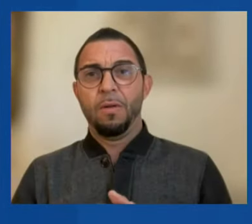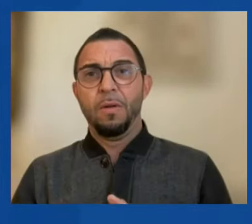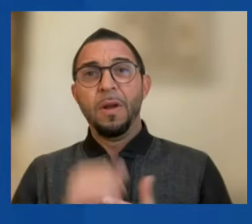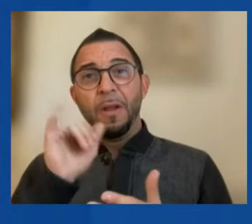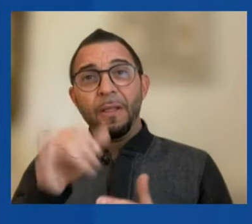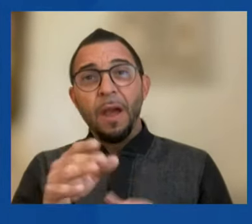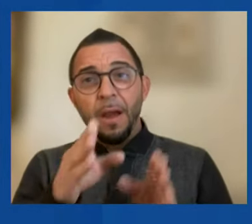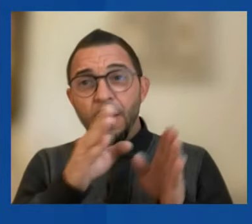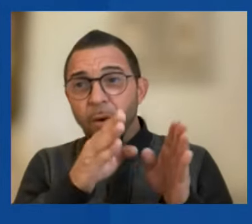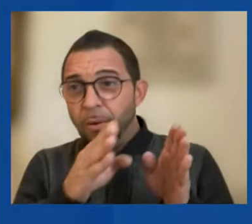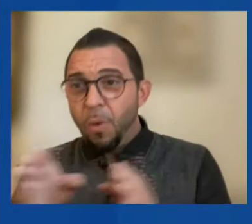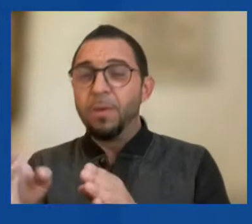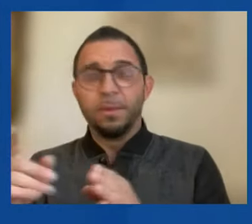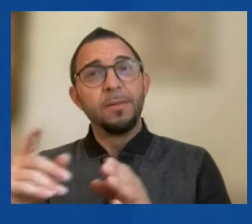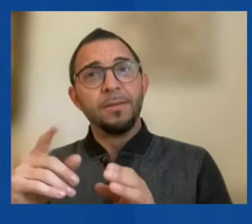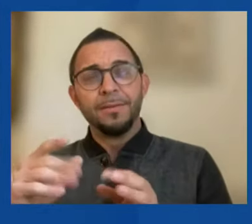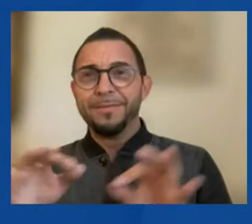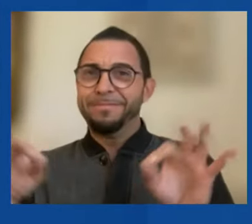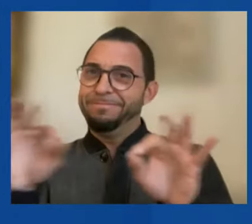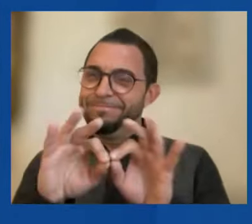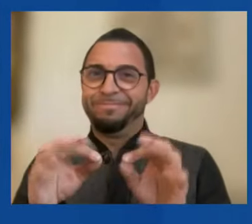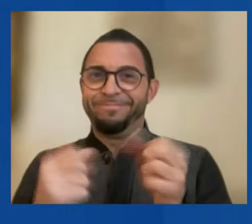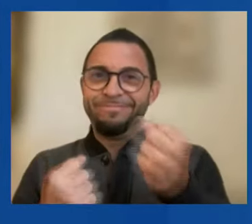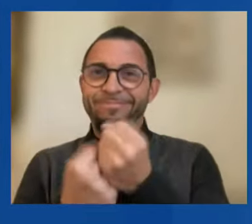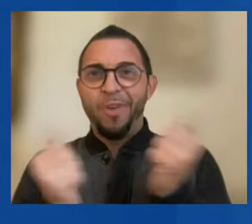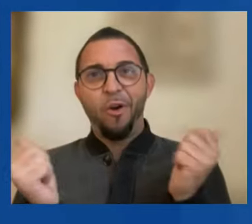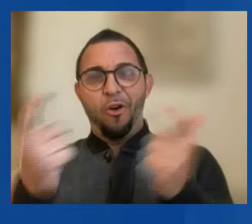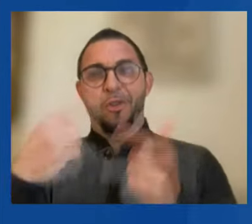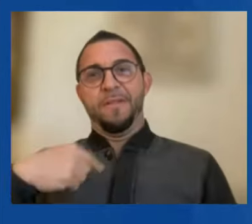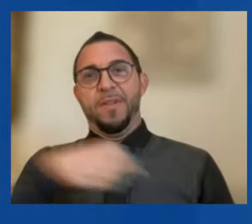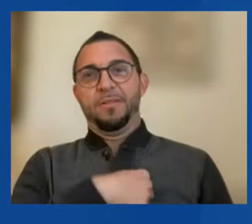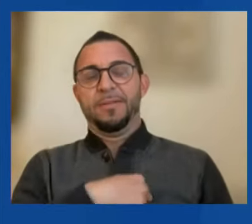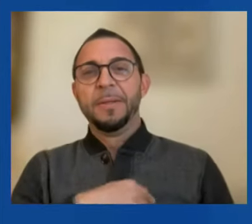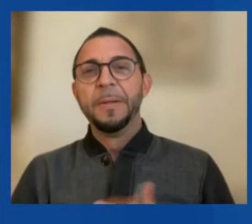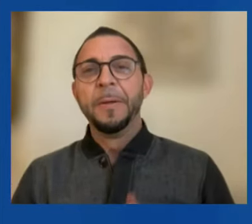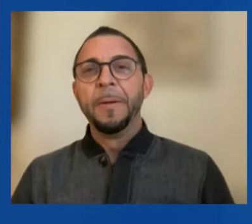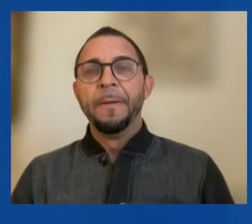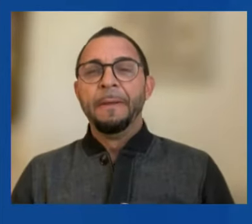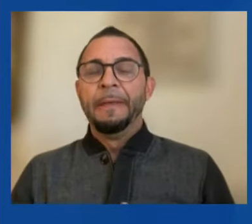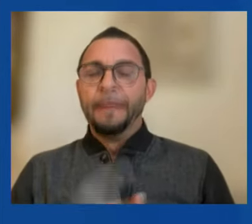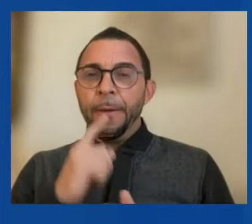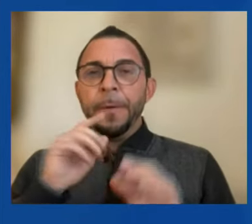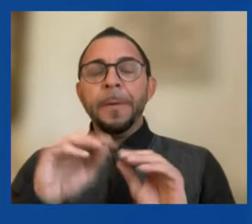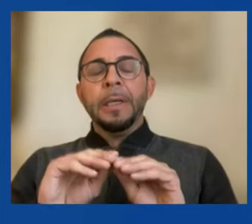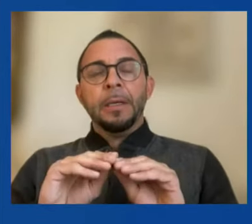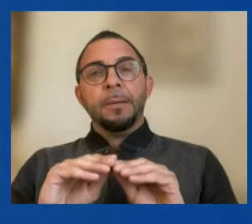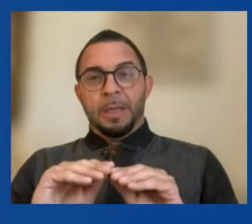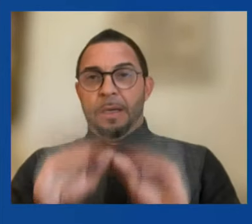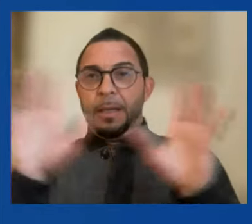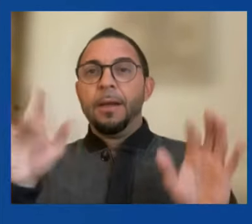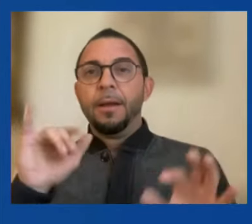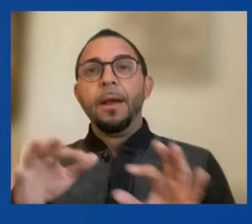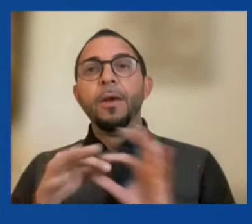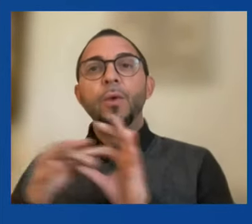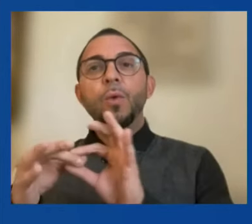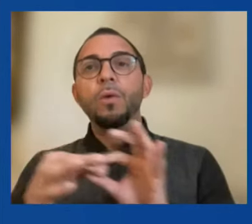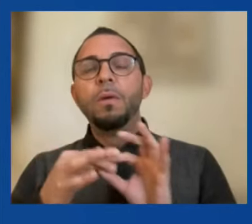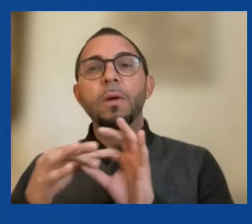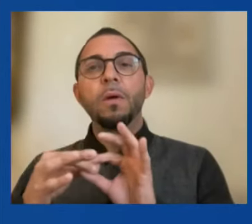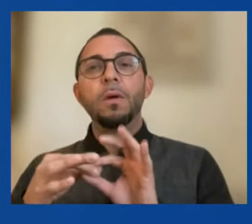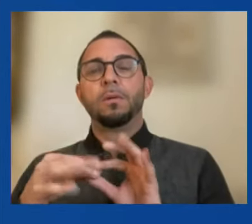us all. And let's be clear, the unified coalition of sanctioning countries